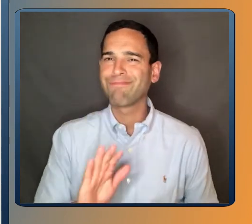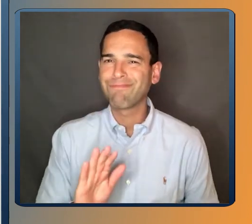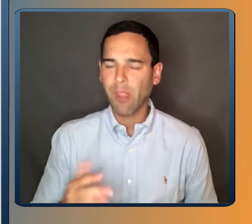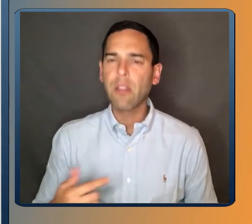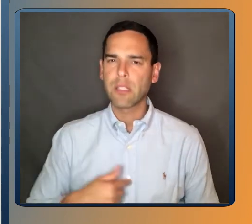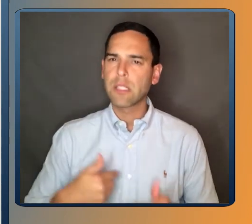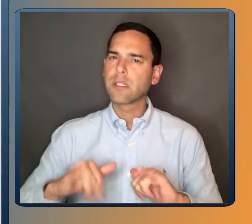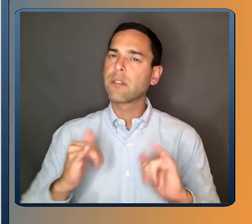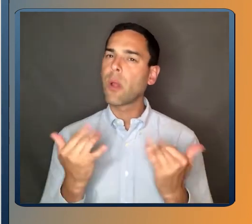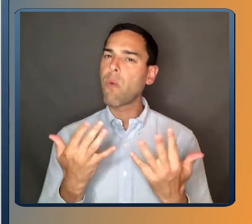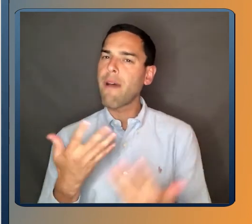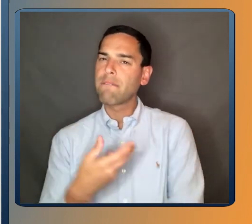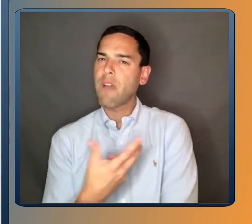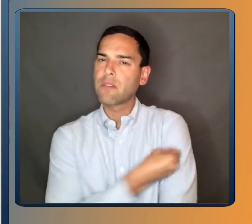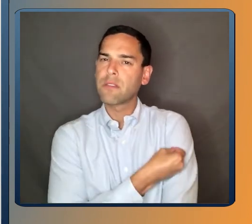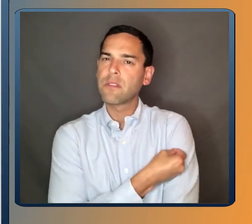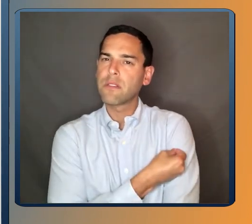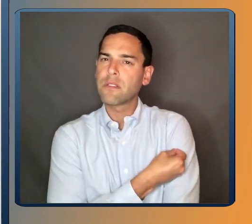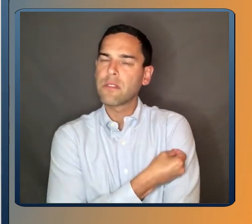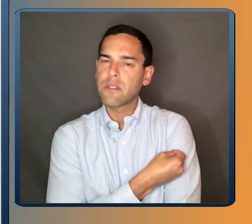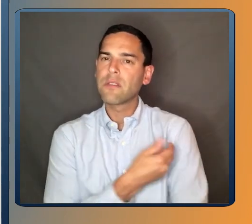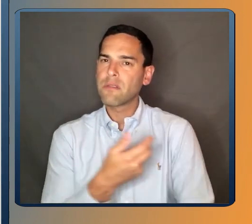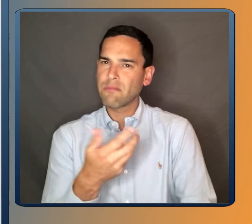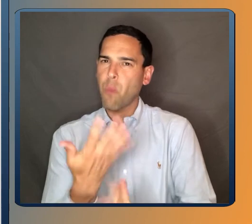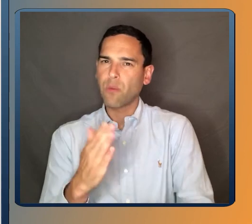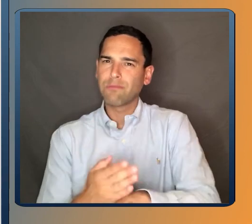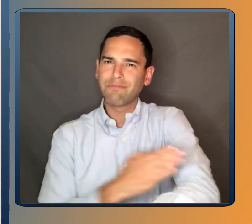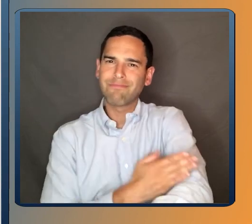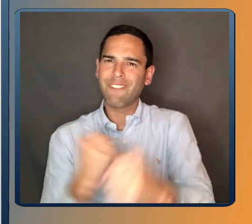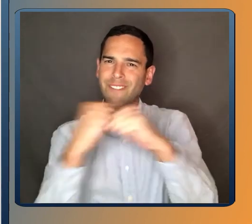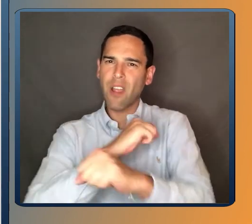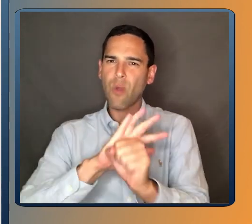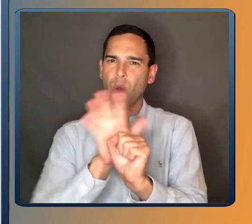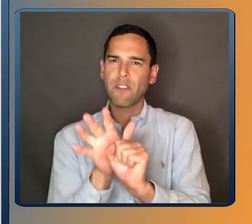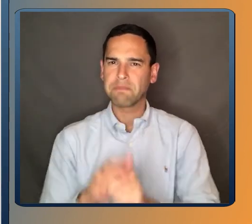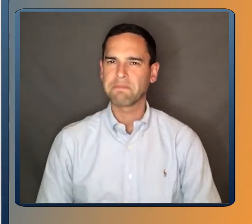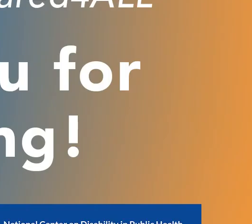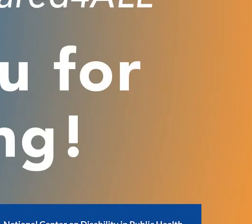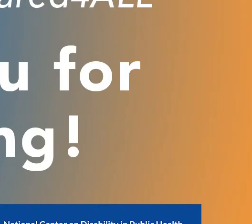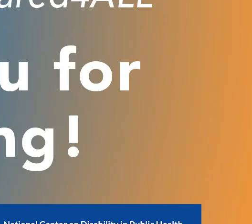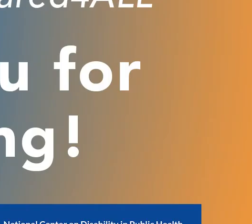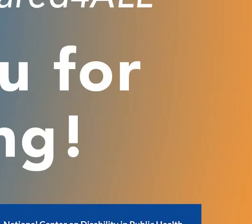to get the vaccine to improve my ability to fight off COVID.